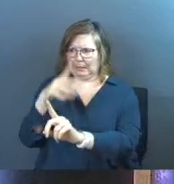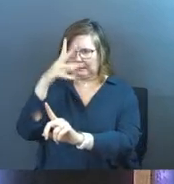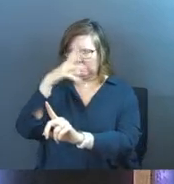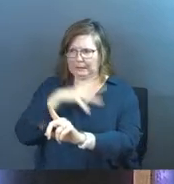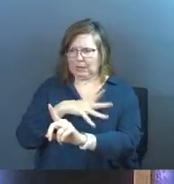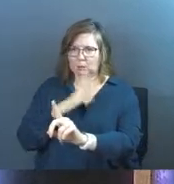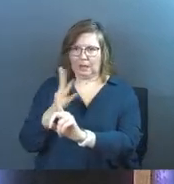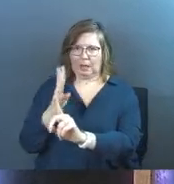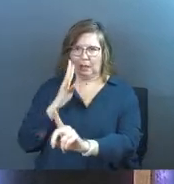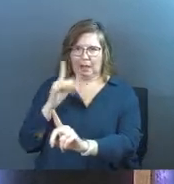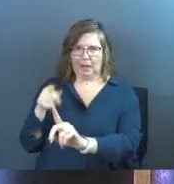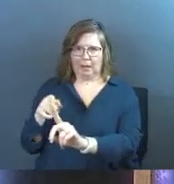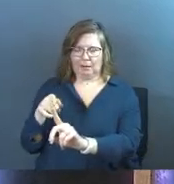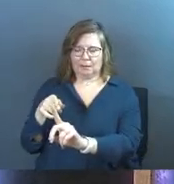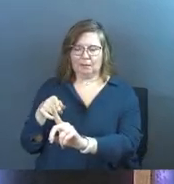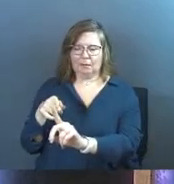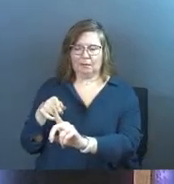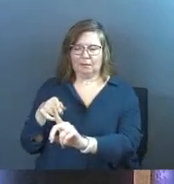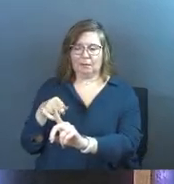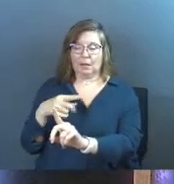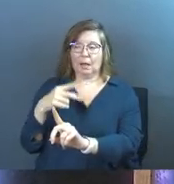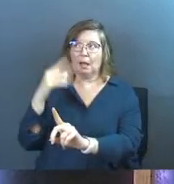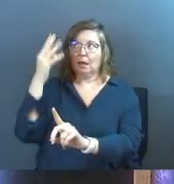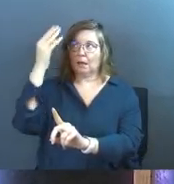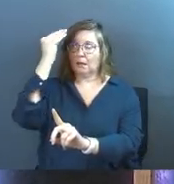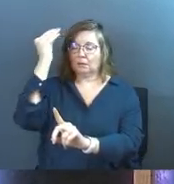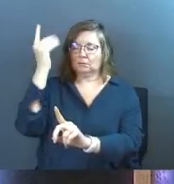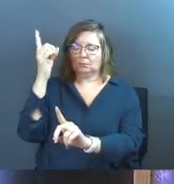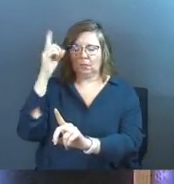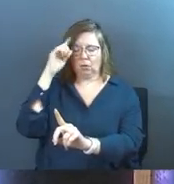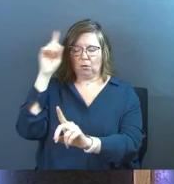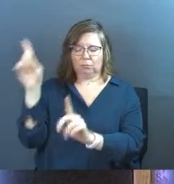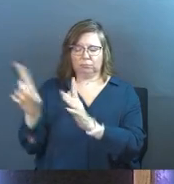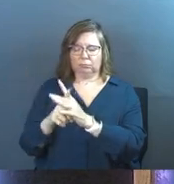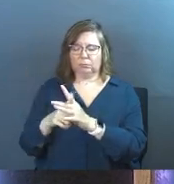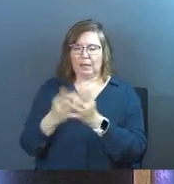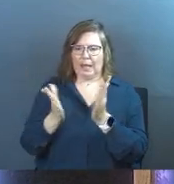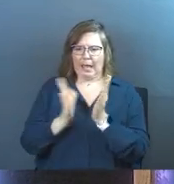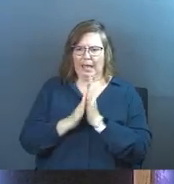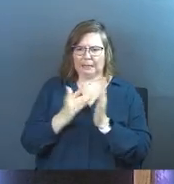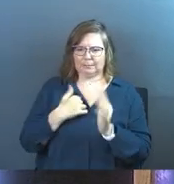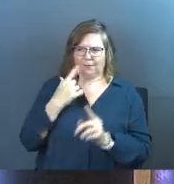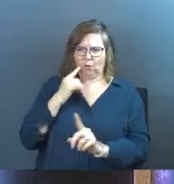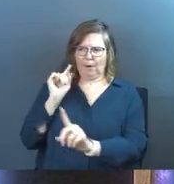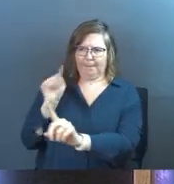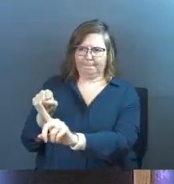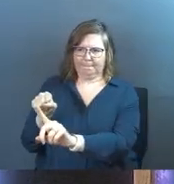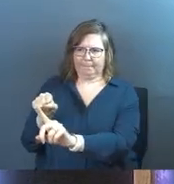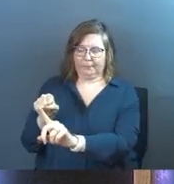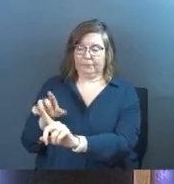this guy who's in the line, checking out his stuff. And the voice of God comes into my mind and says, ask me for that guy.